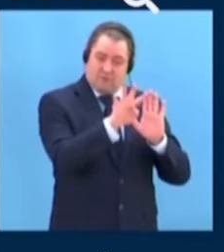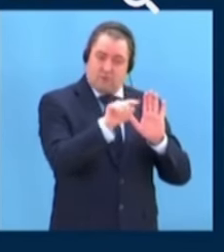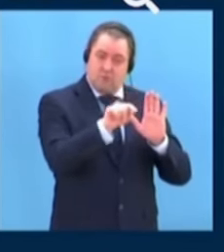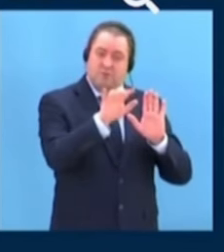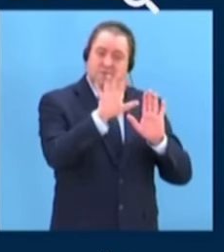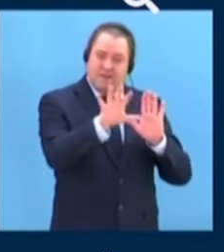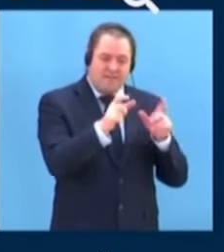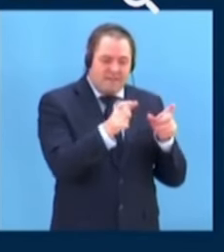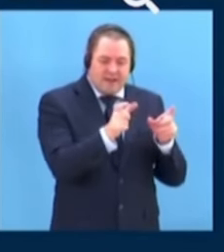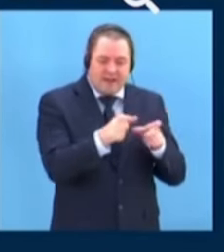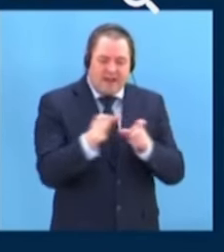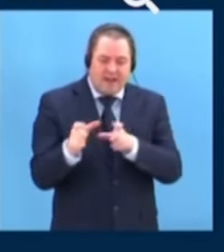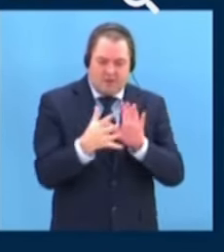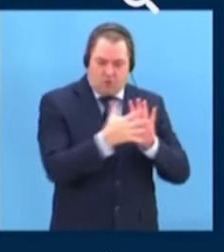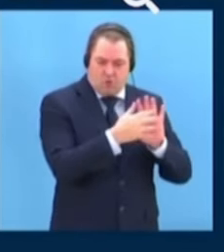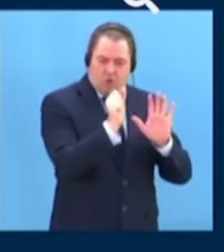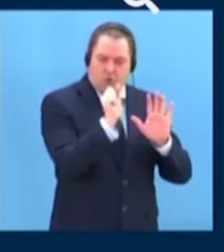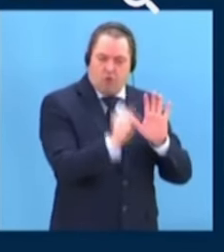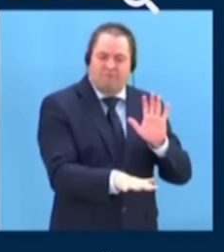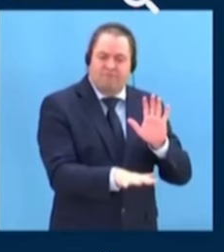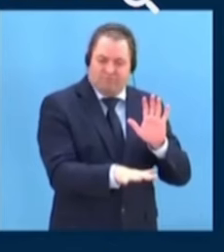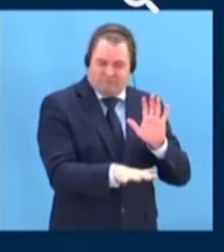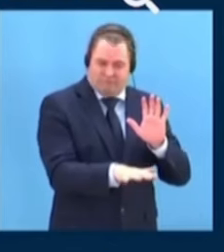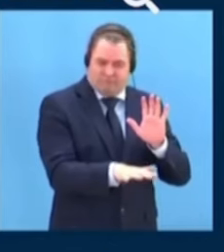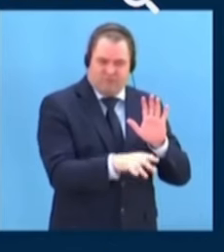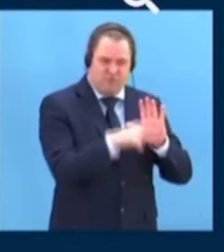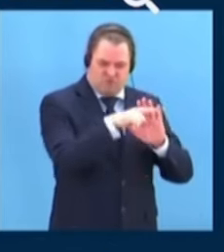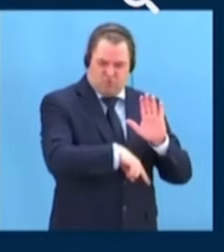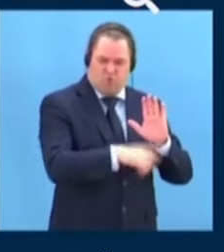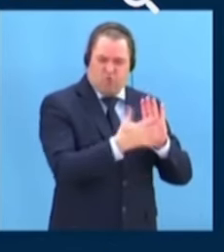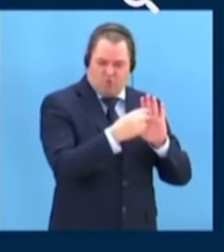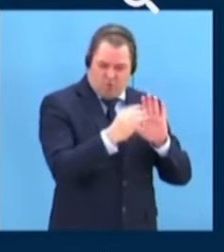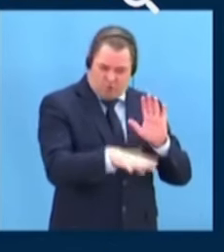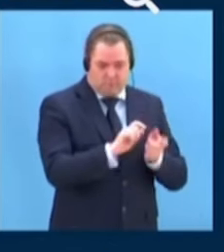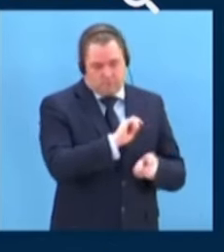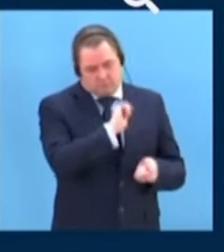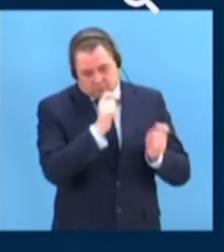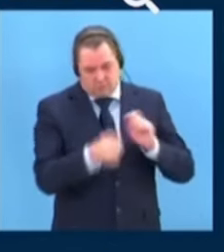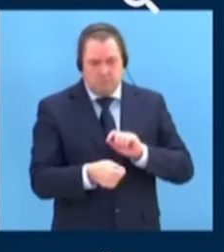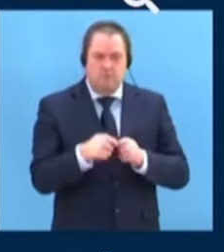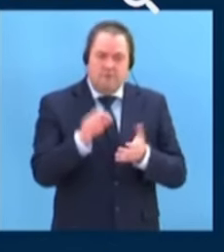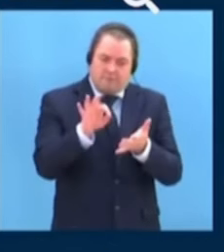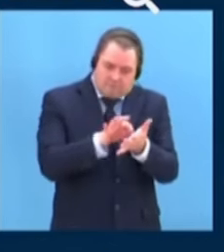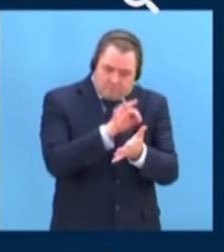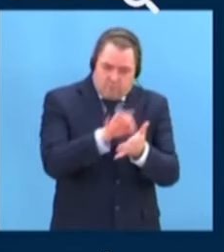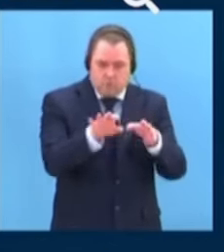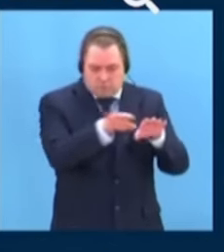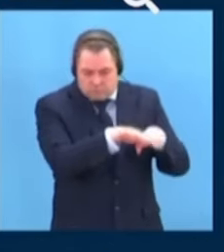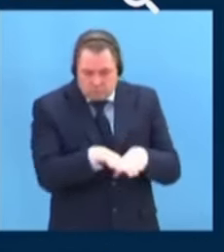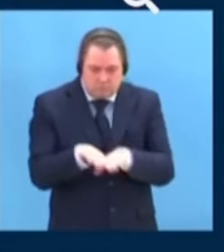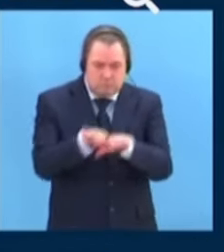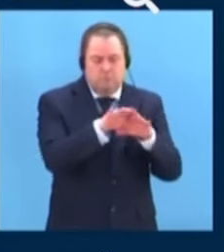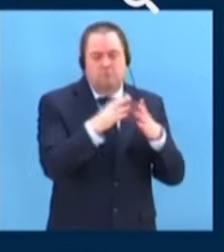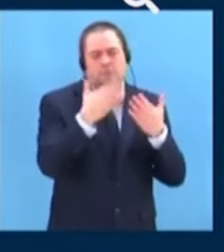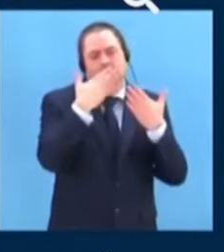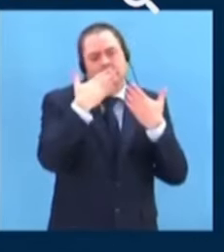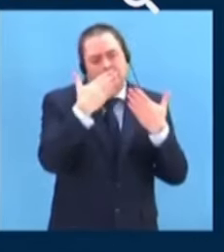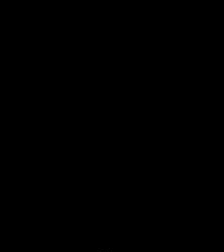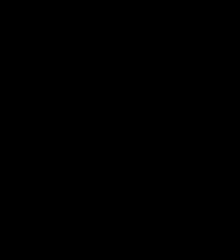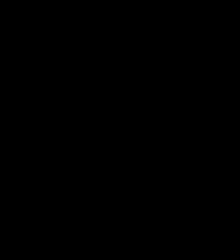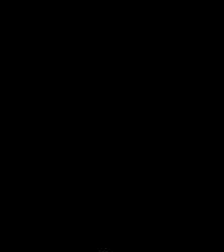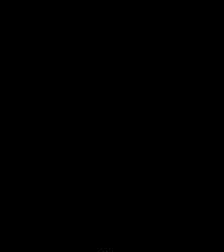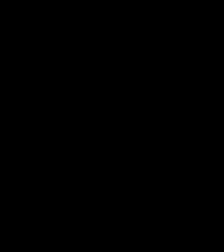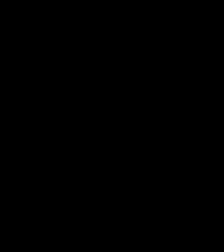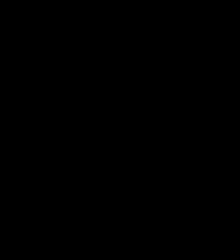-based system and promote justice through an inclusive democratic governance system. Thank you for your attention. Thank you.